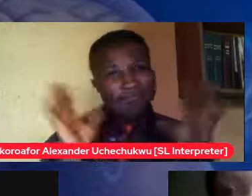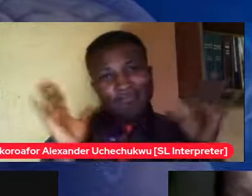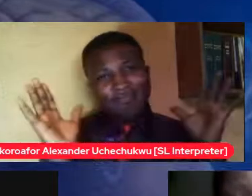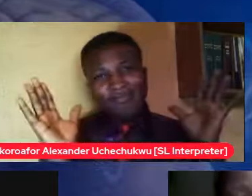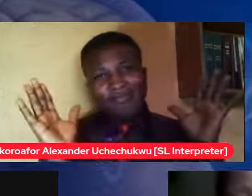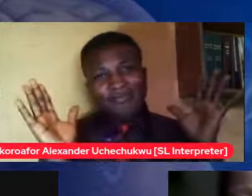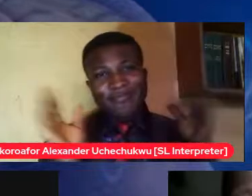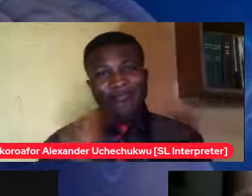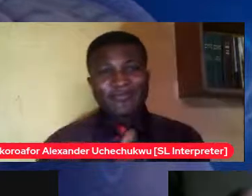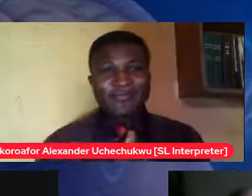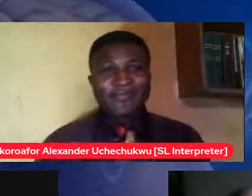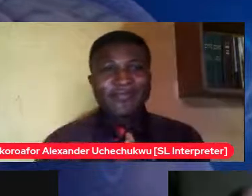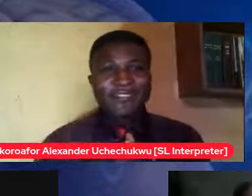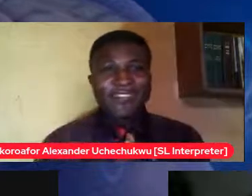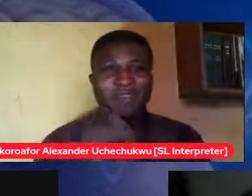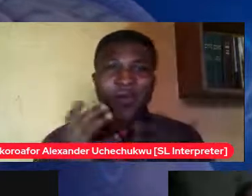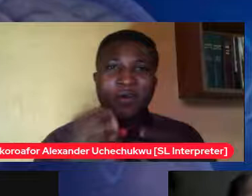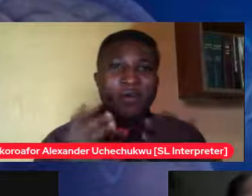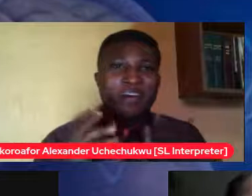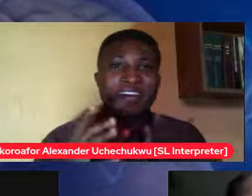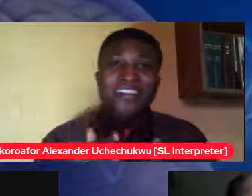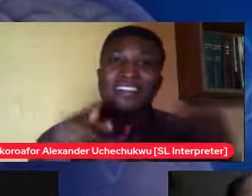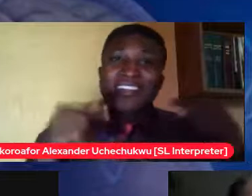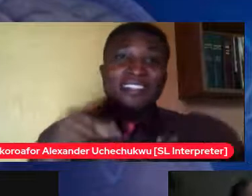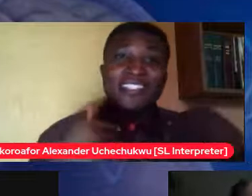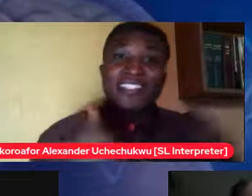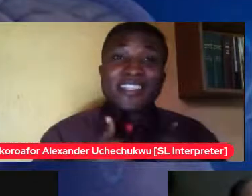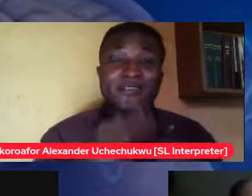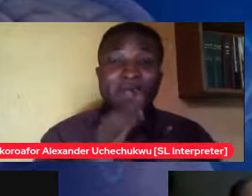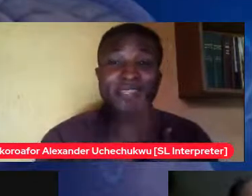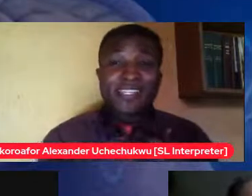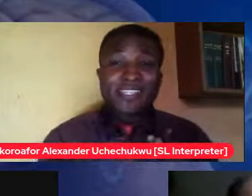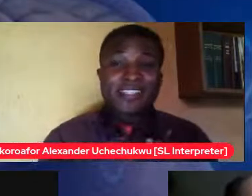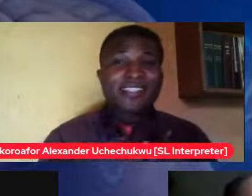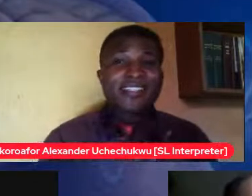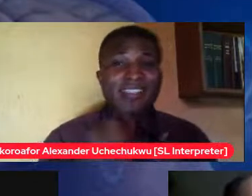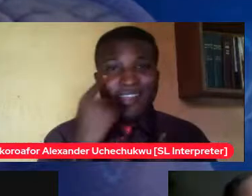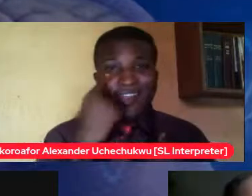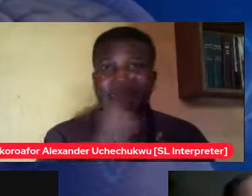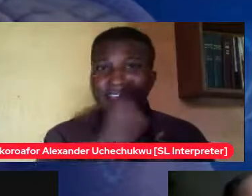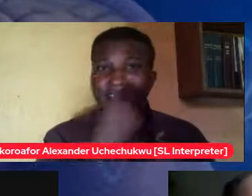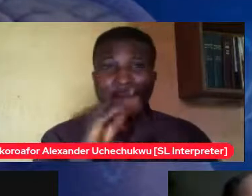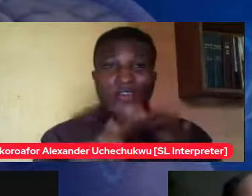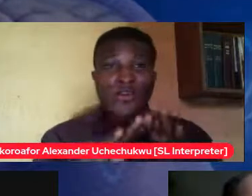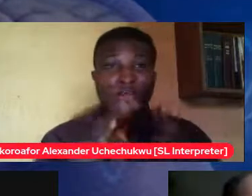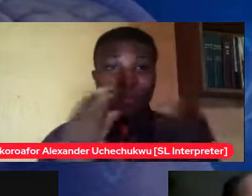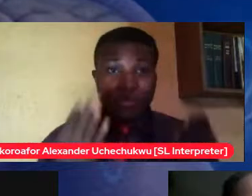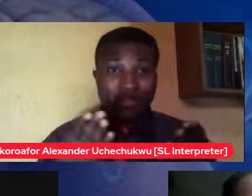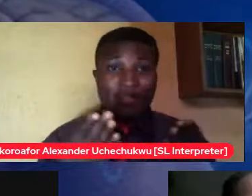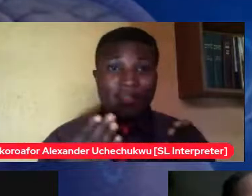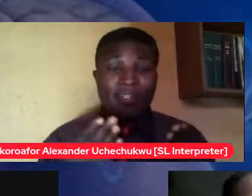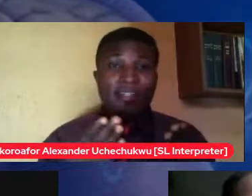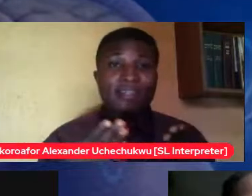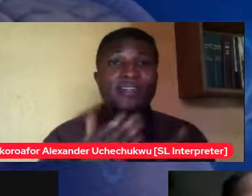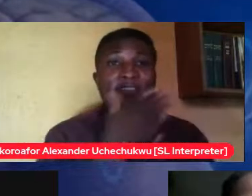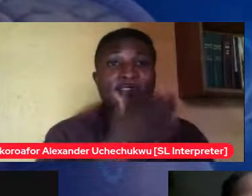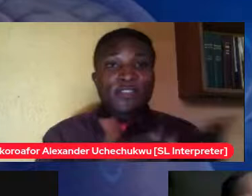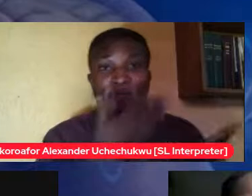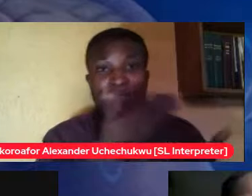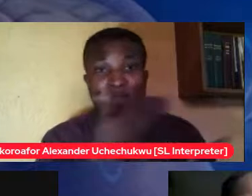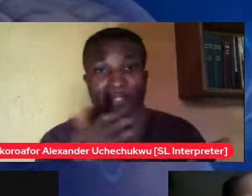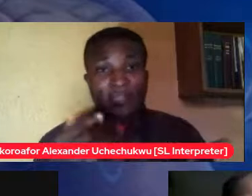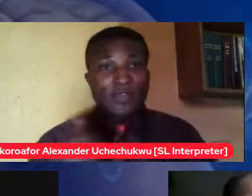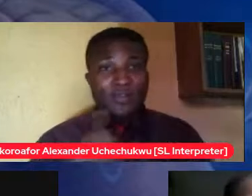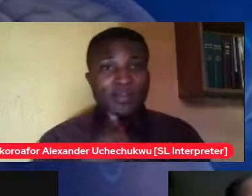my god this has been eye-opening like there's some things we talked with you but hearing it for